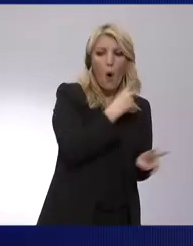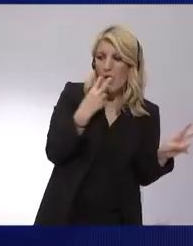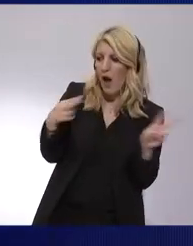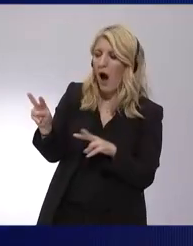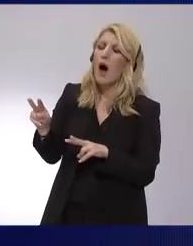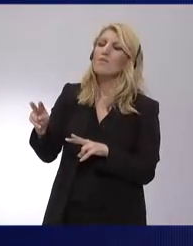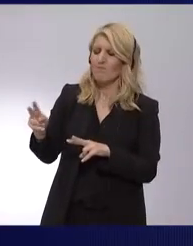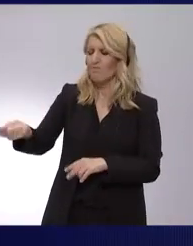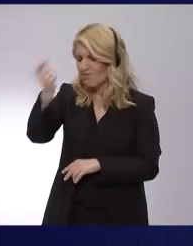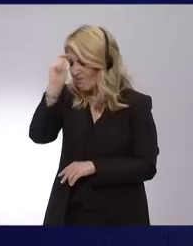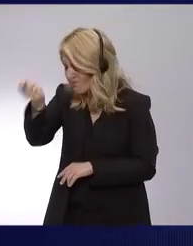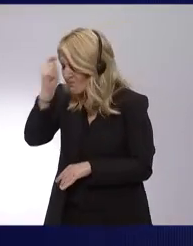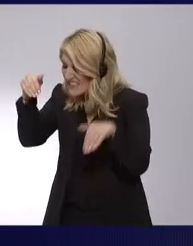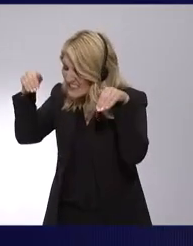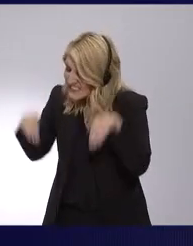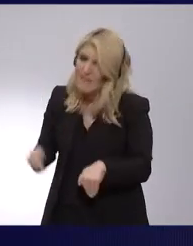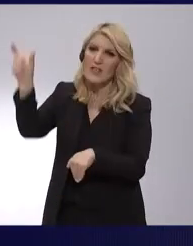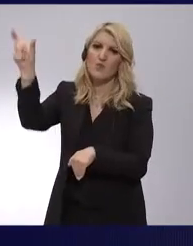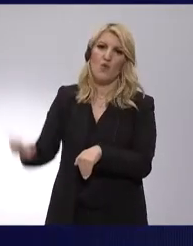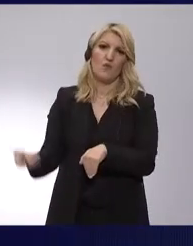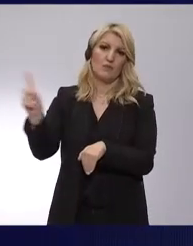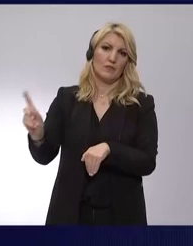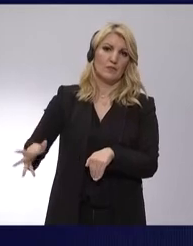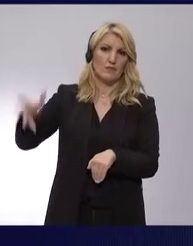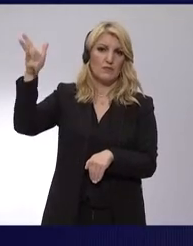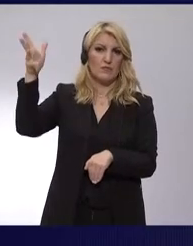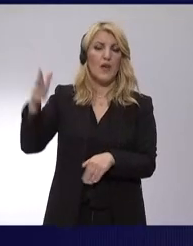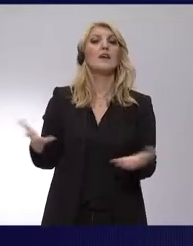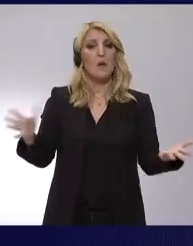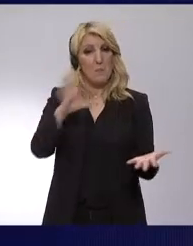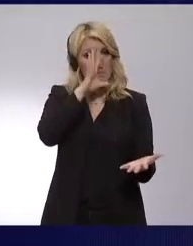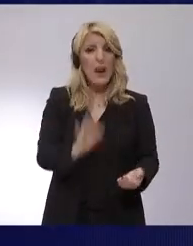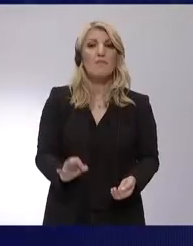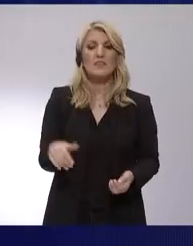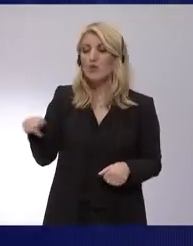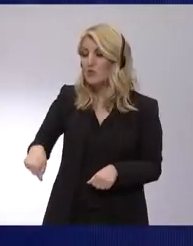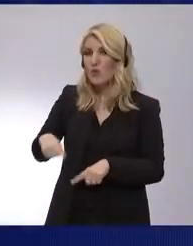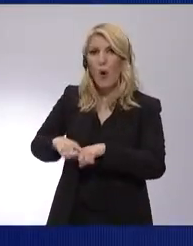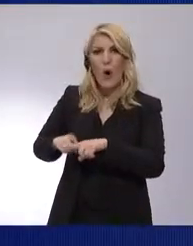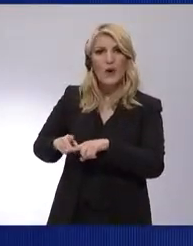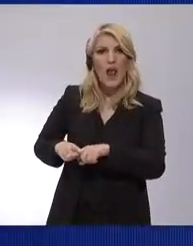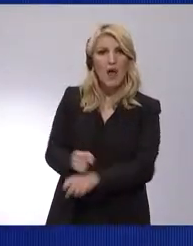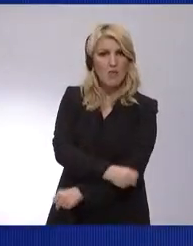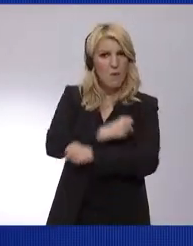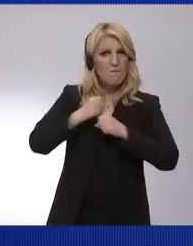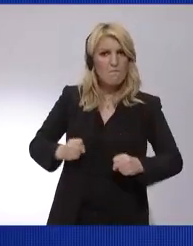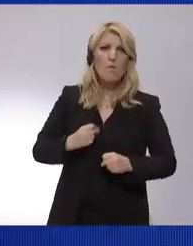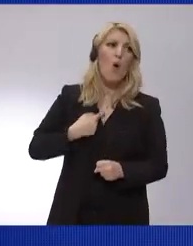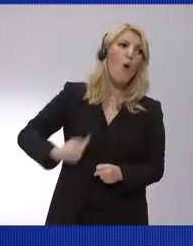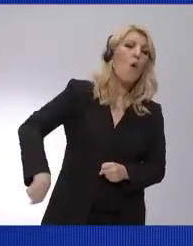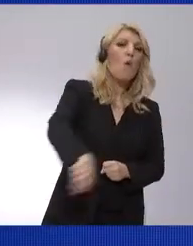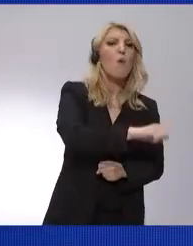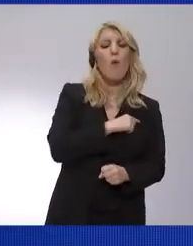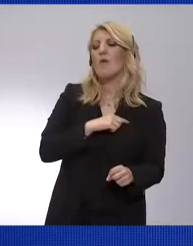in a strong Greece, both on the European and international level, and also above everything among the Greek